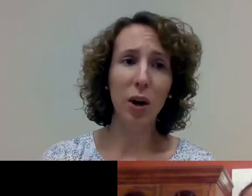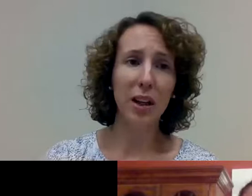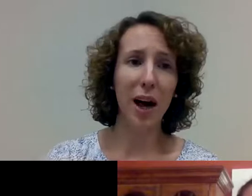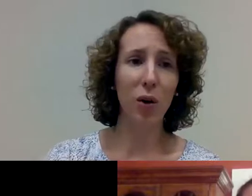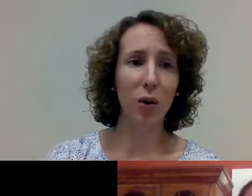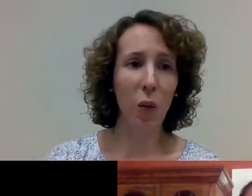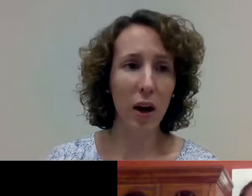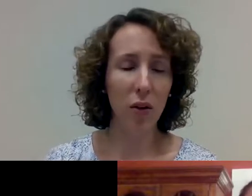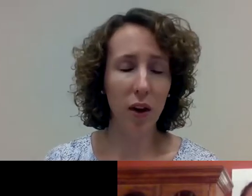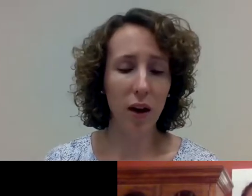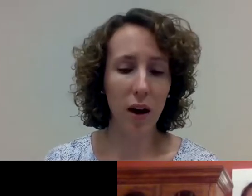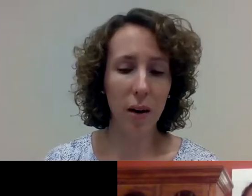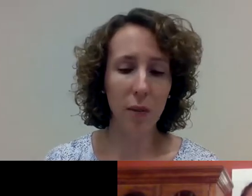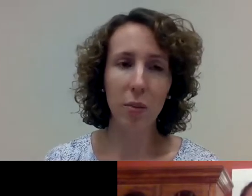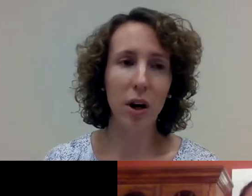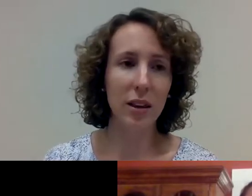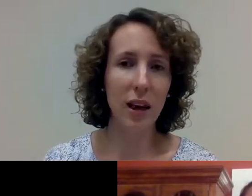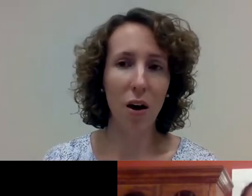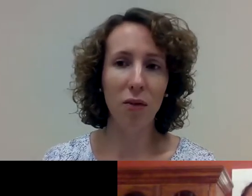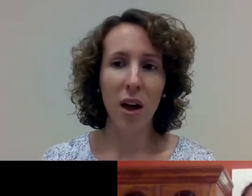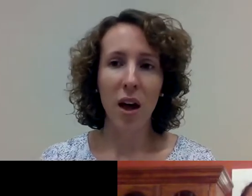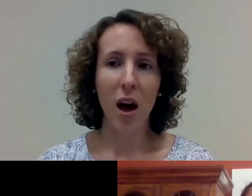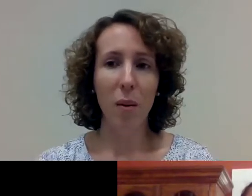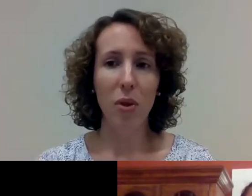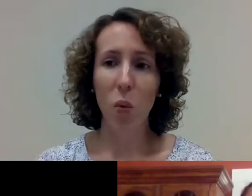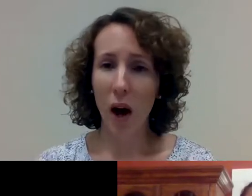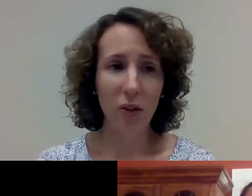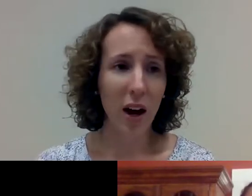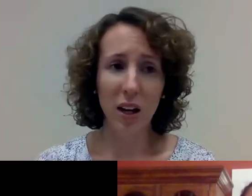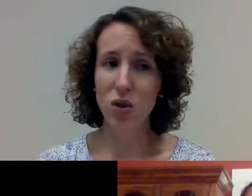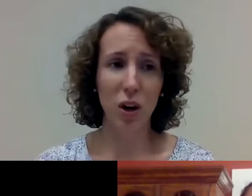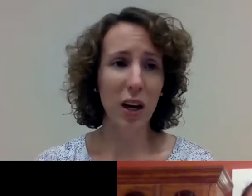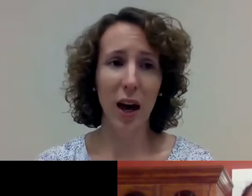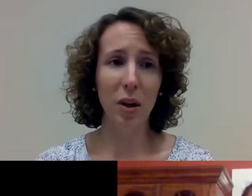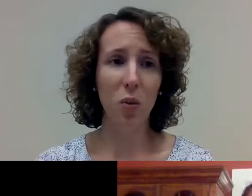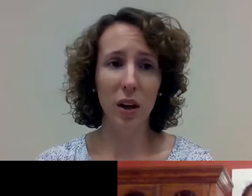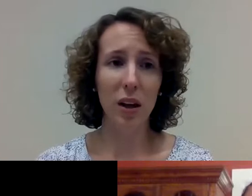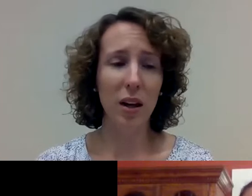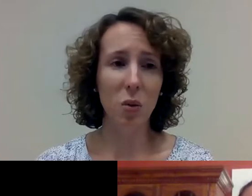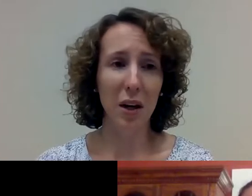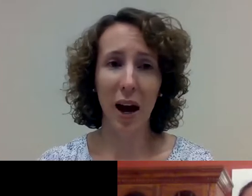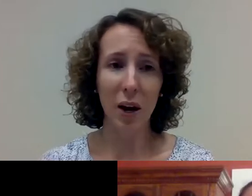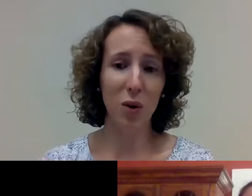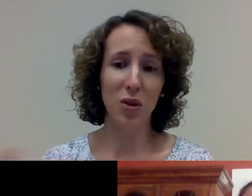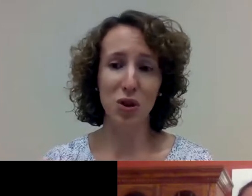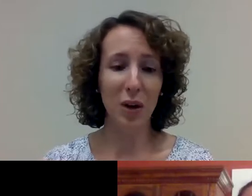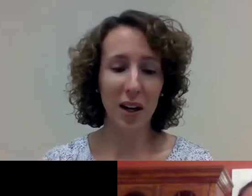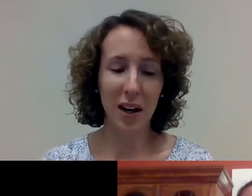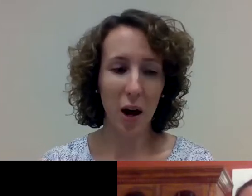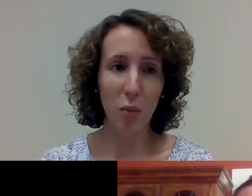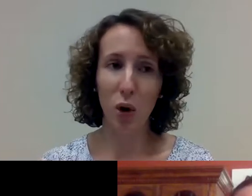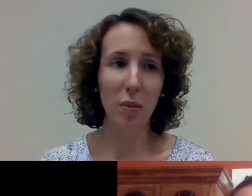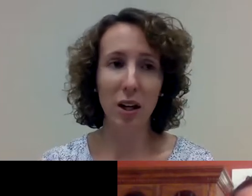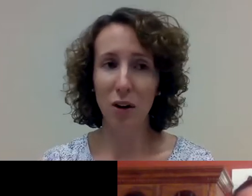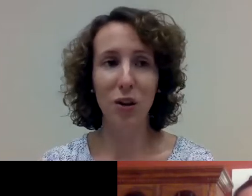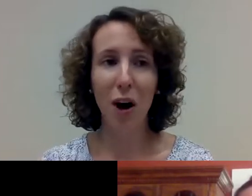it's in a parking lot or the white or the library itself. Um, the Wi Fi is tricky. I mean, it really is when I was doing